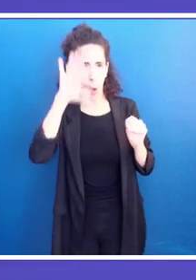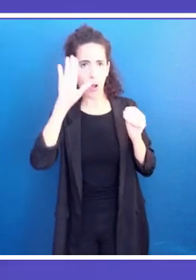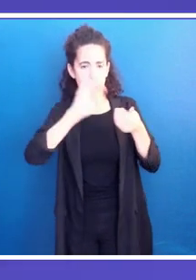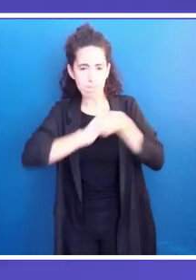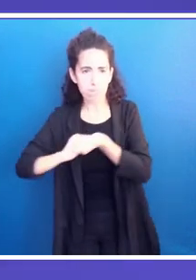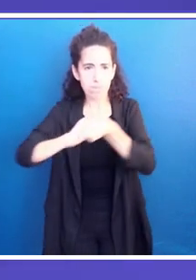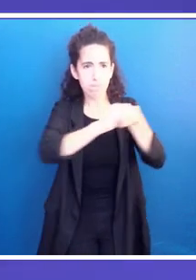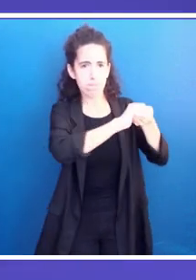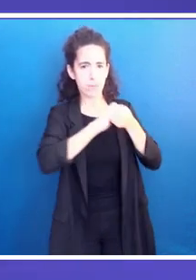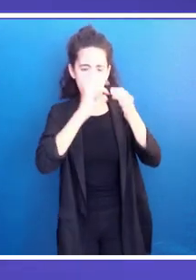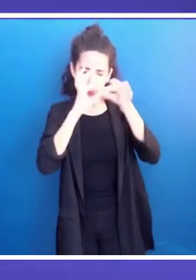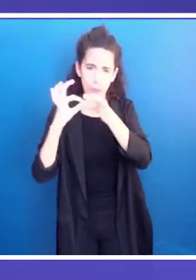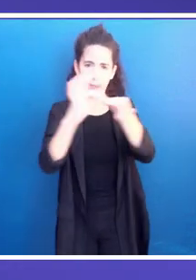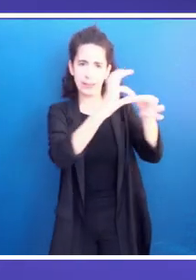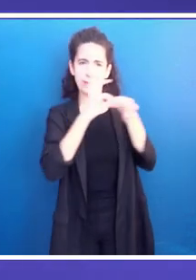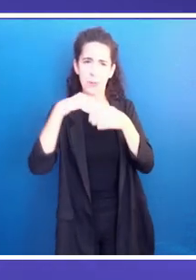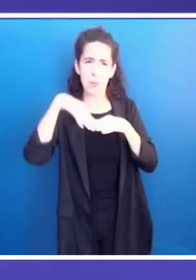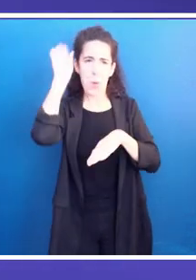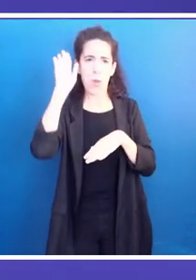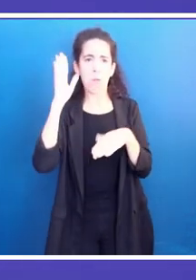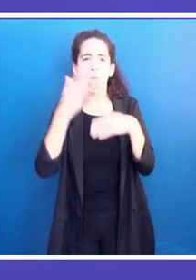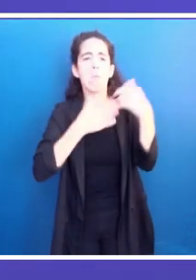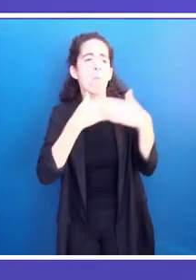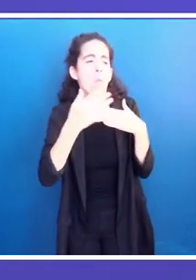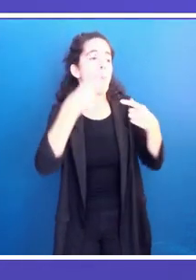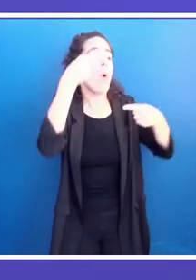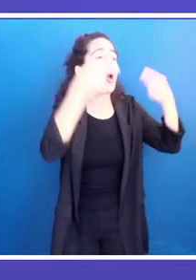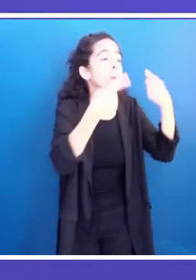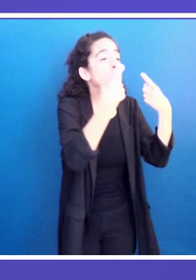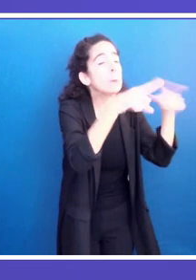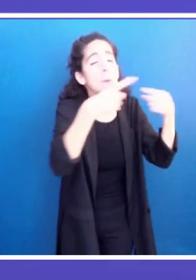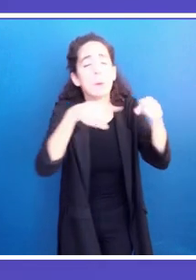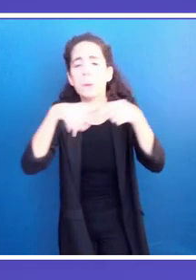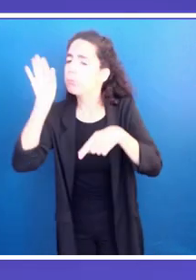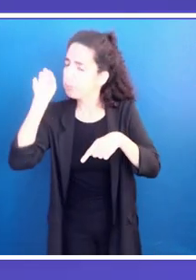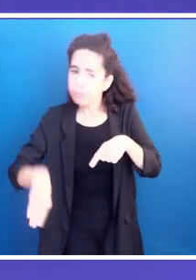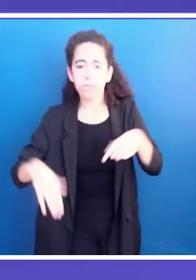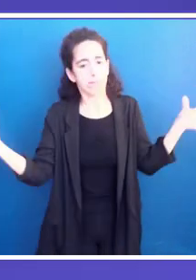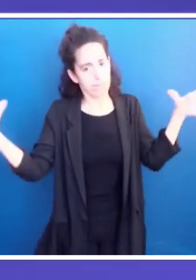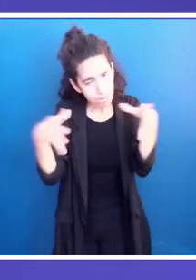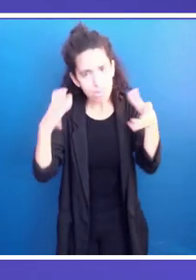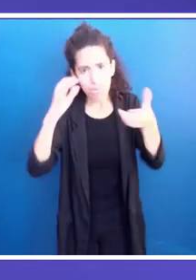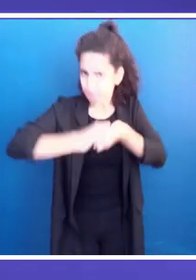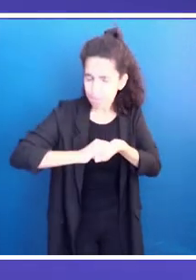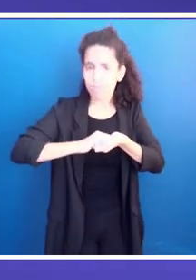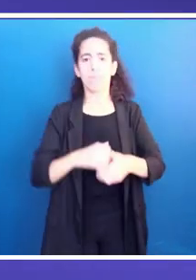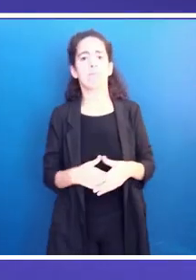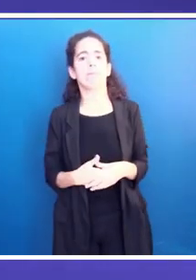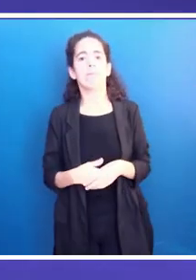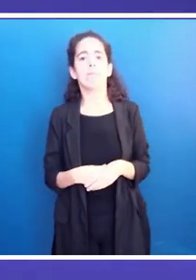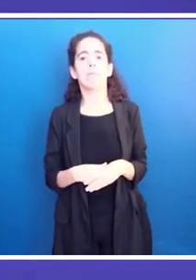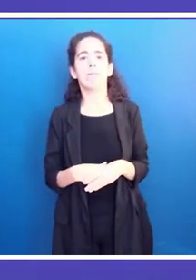members. This is why the tasks have been divided over the different parties represented in the council,